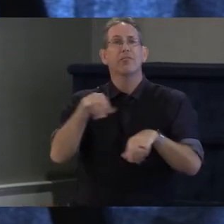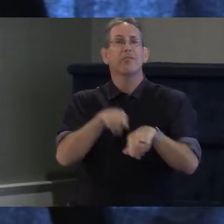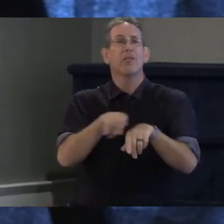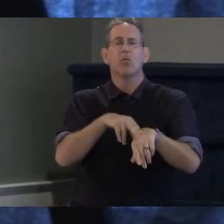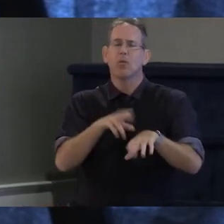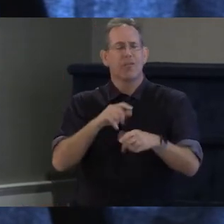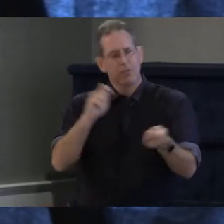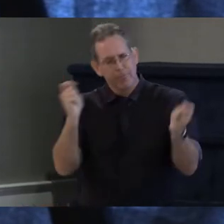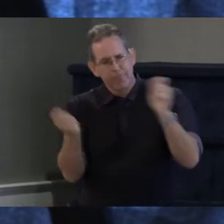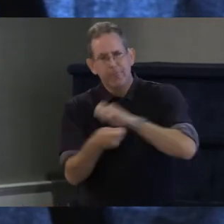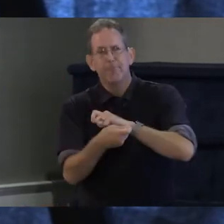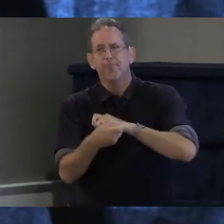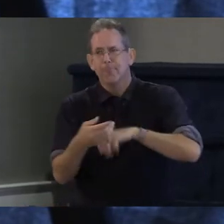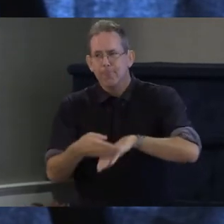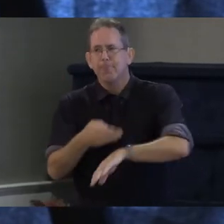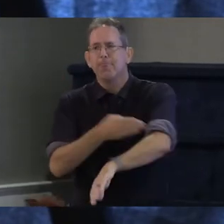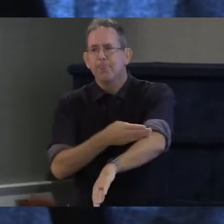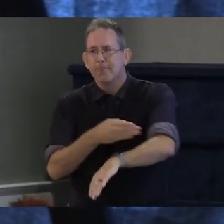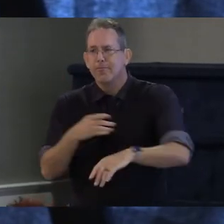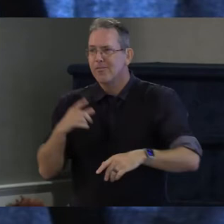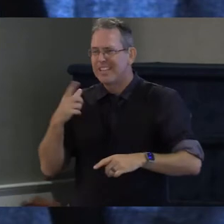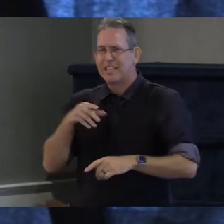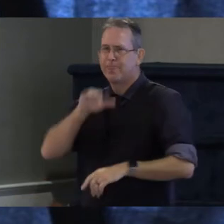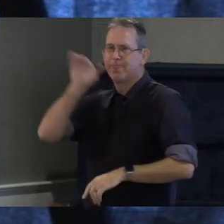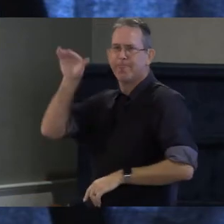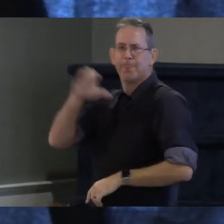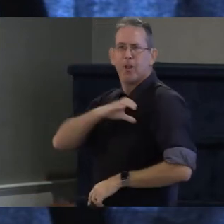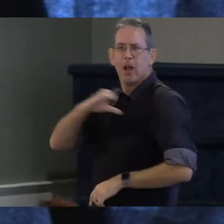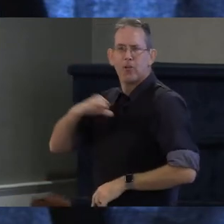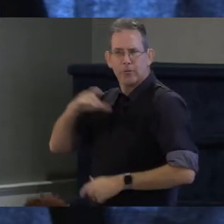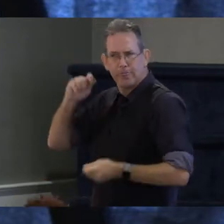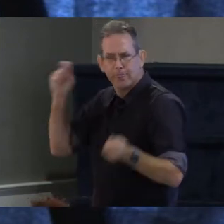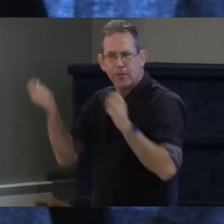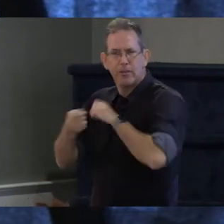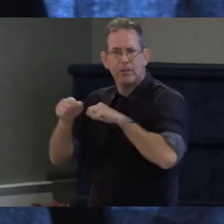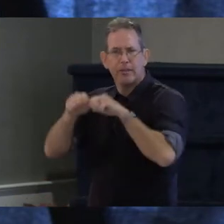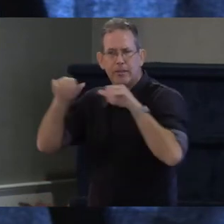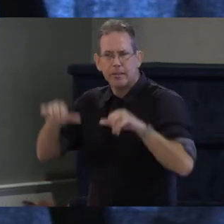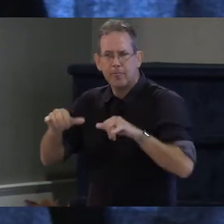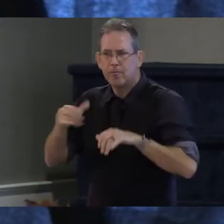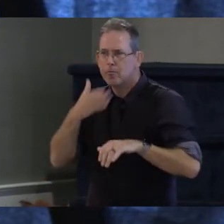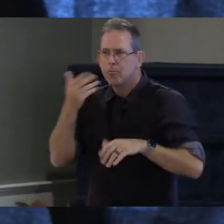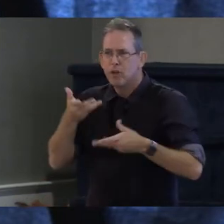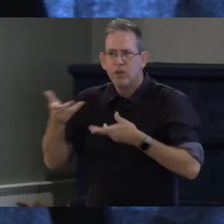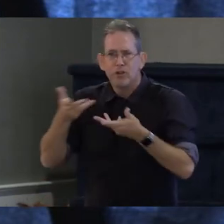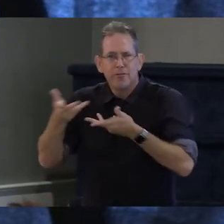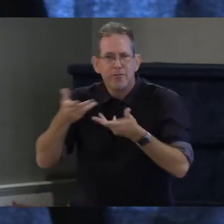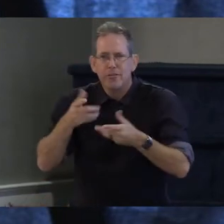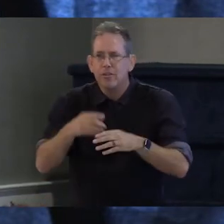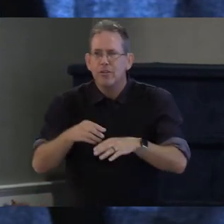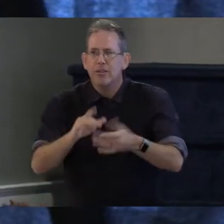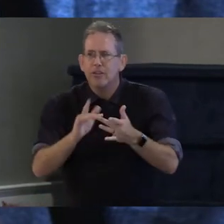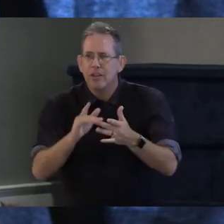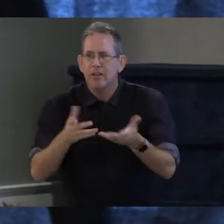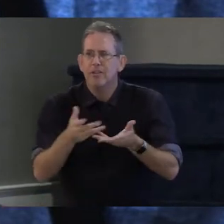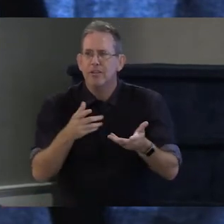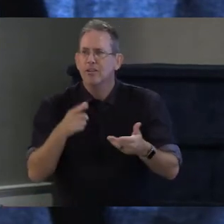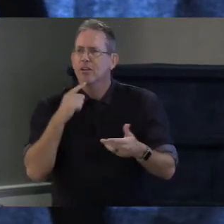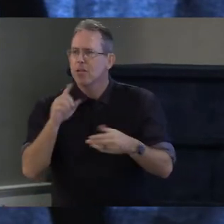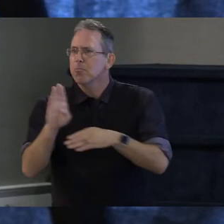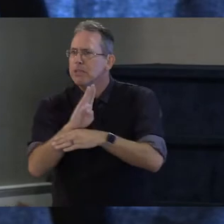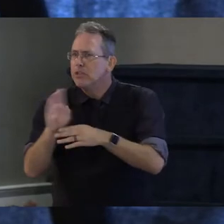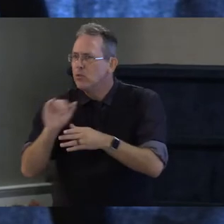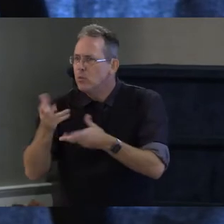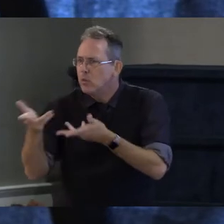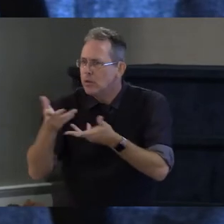commerce is transforming the way that we interact with the workplace is transforming and we can use this as an opportunity to think differently now I lived in El